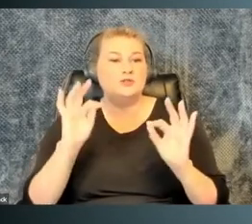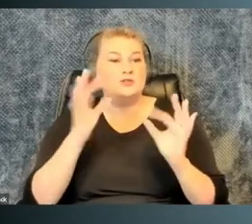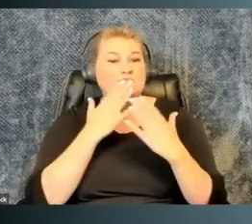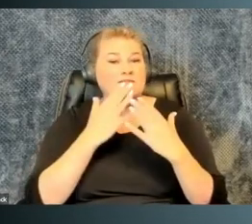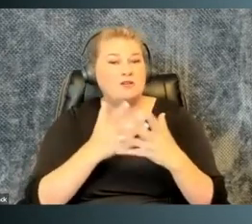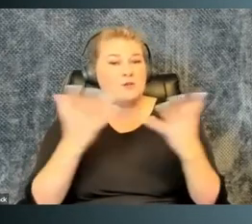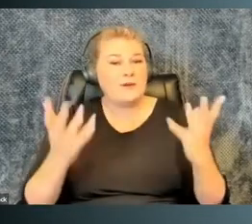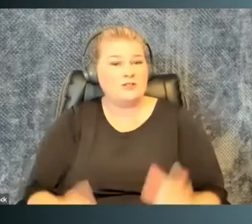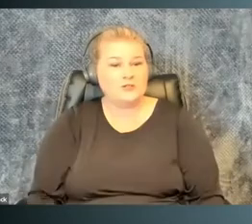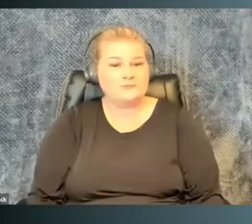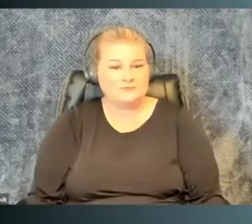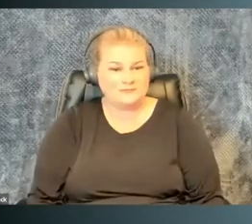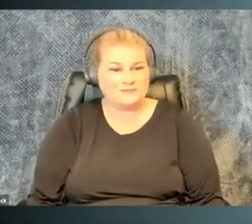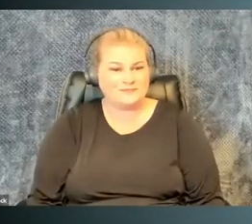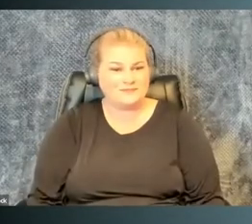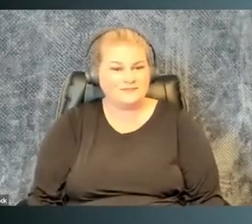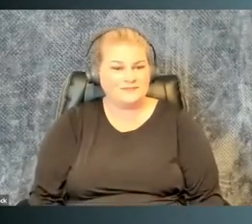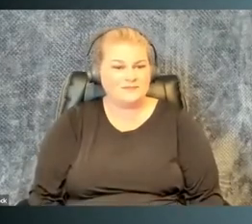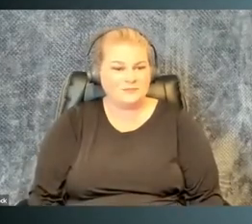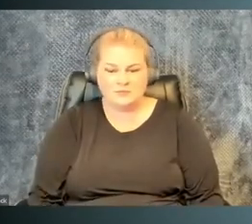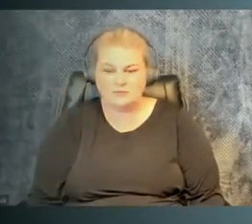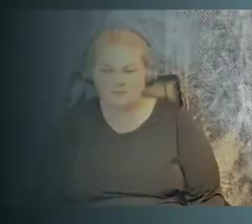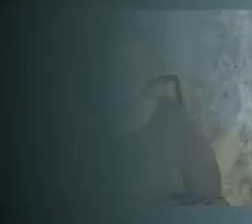on any of these issues. Thank you so much.